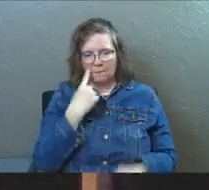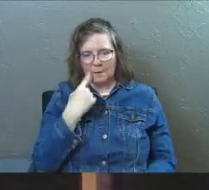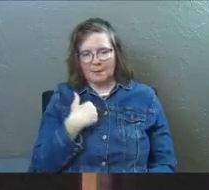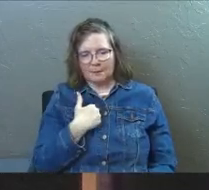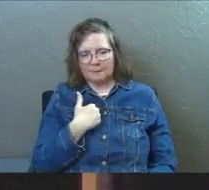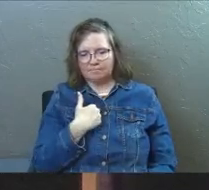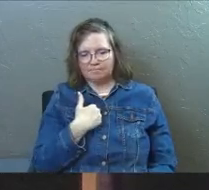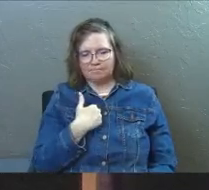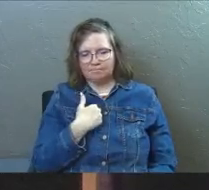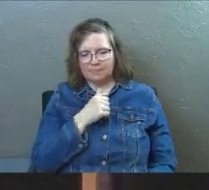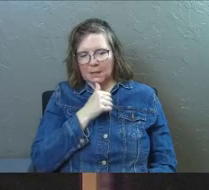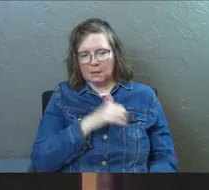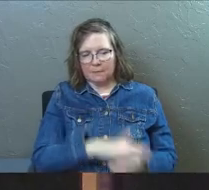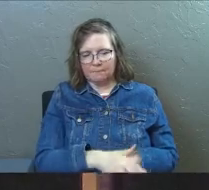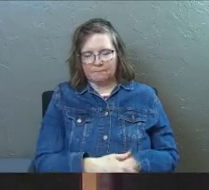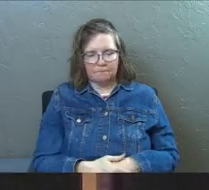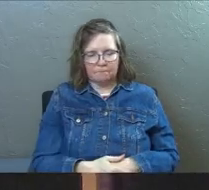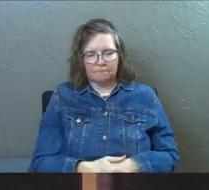for you as she should.